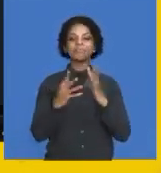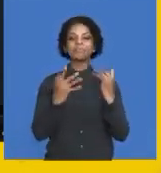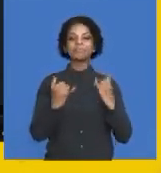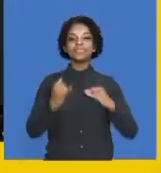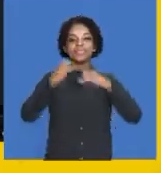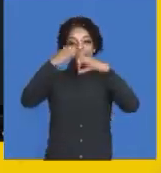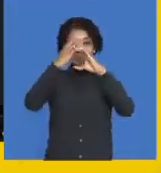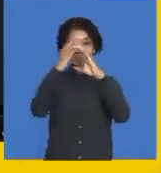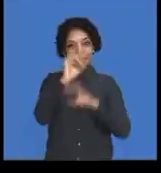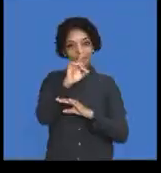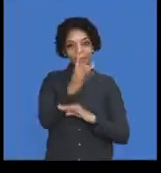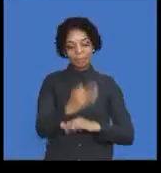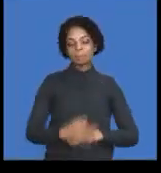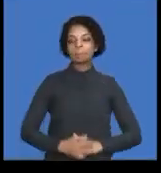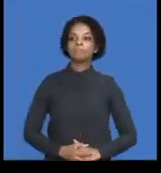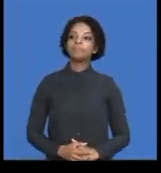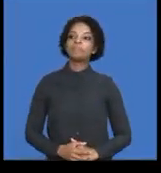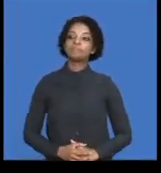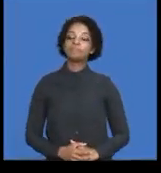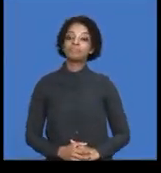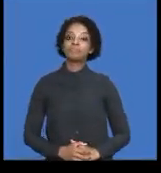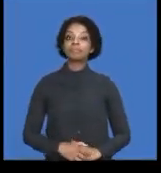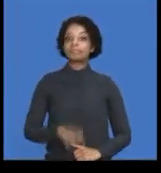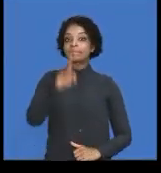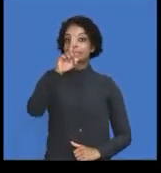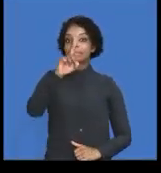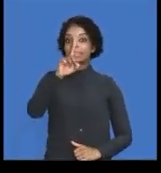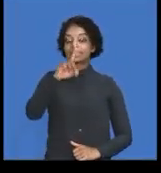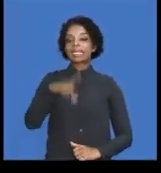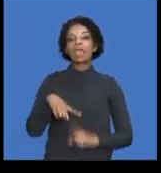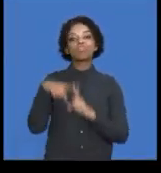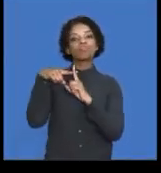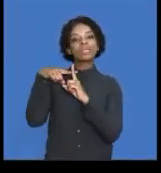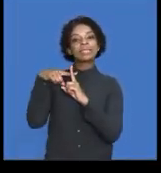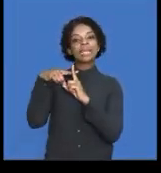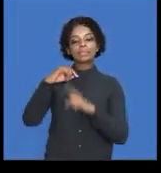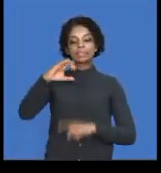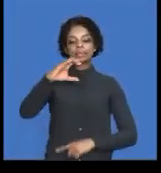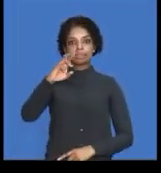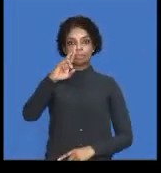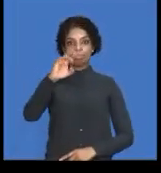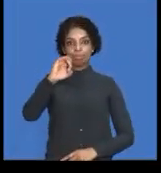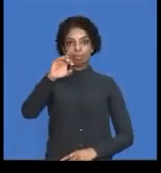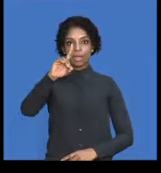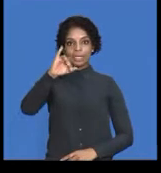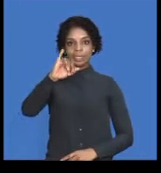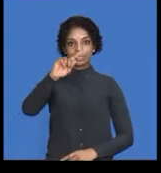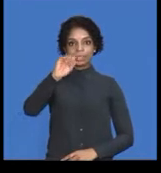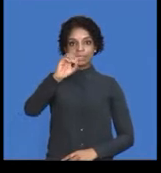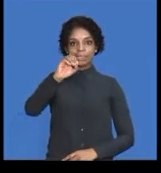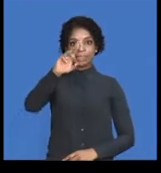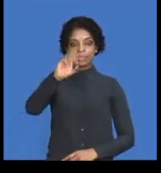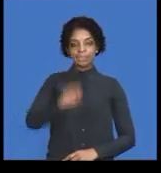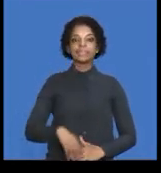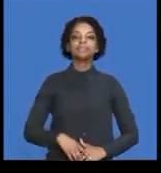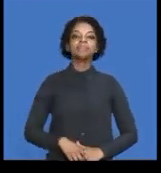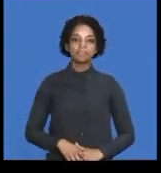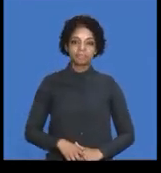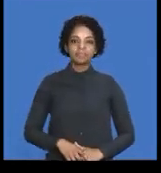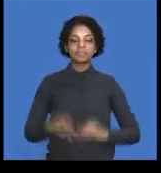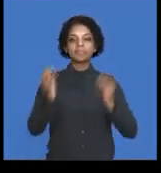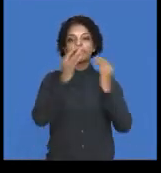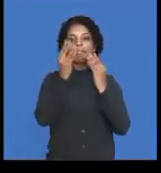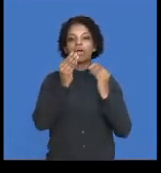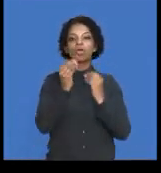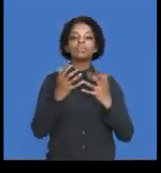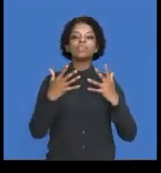creditors reconciliations. We're looking at cost accounting and